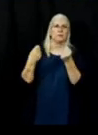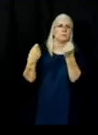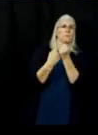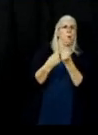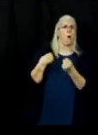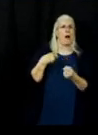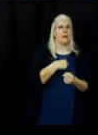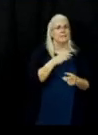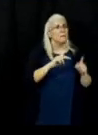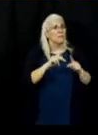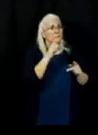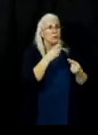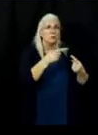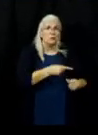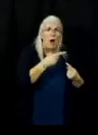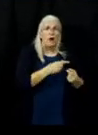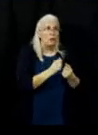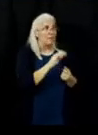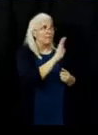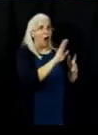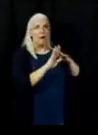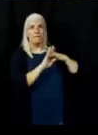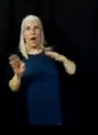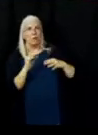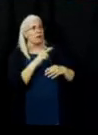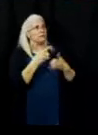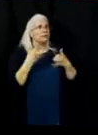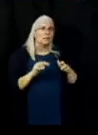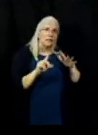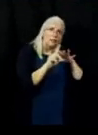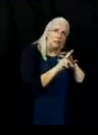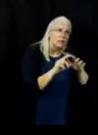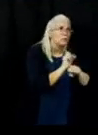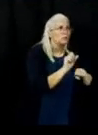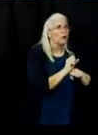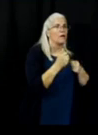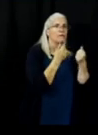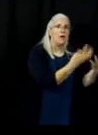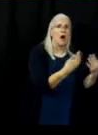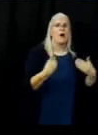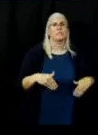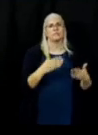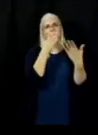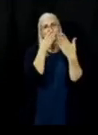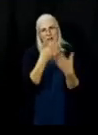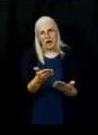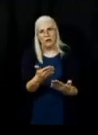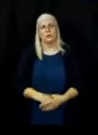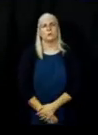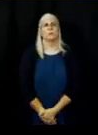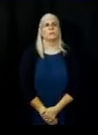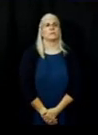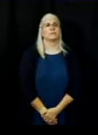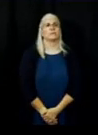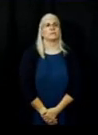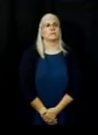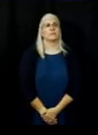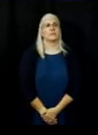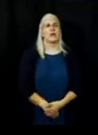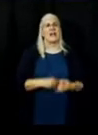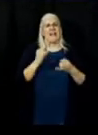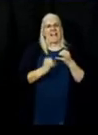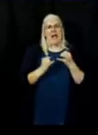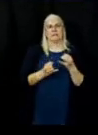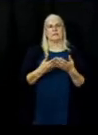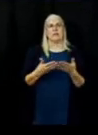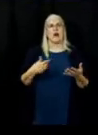evacuations and challenges and that kind of stuff. So thank you. And then just lastly, a couple